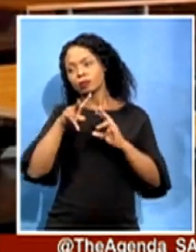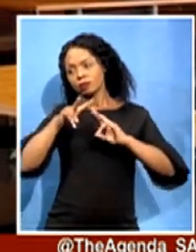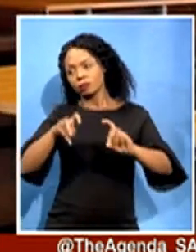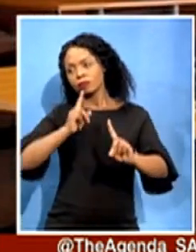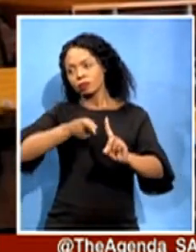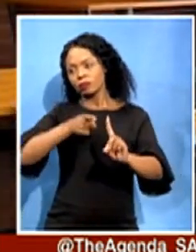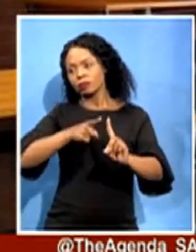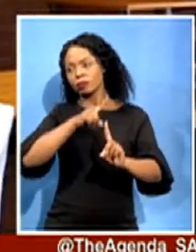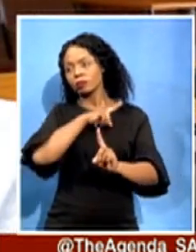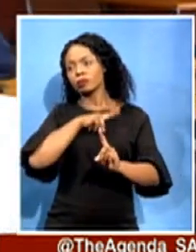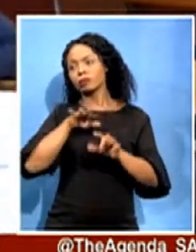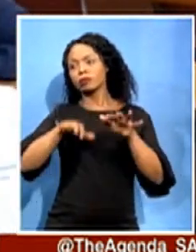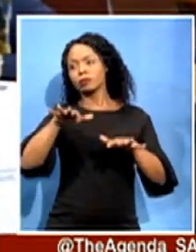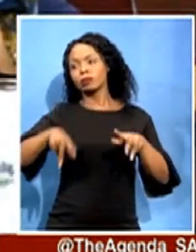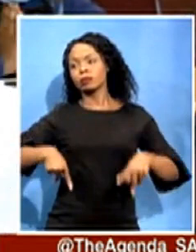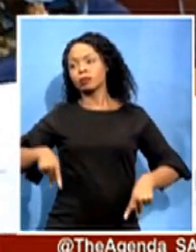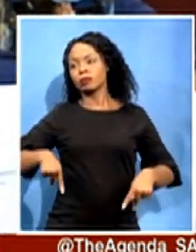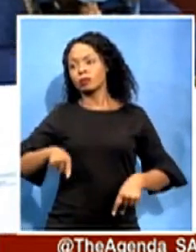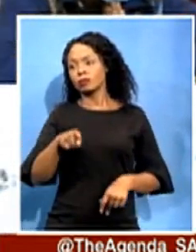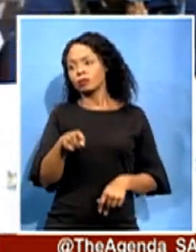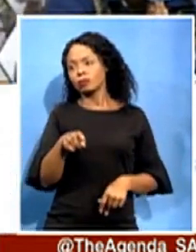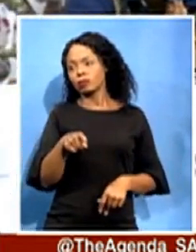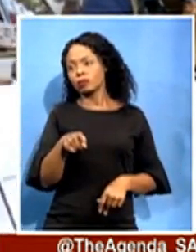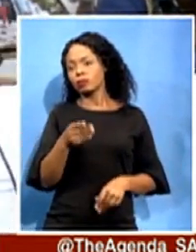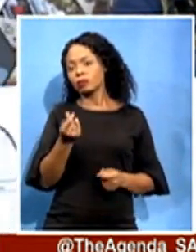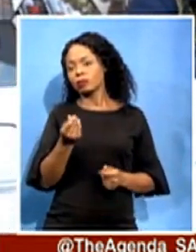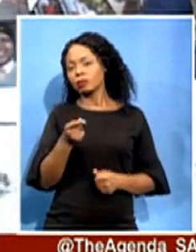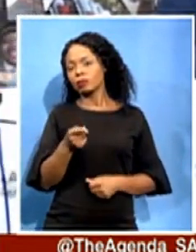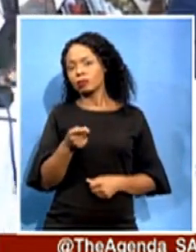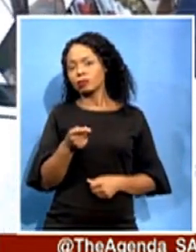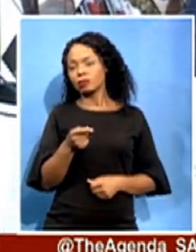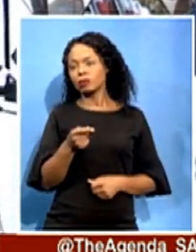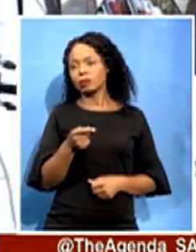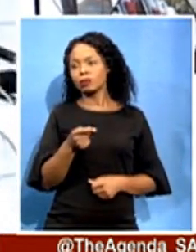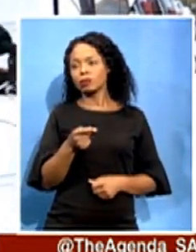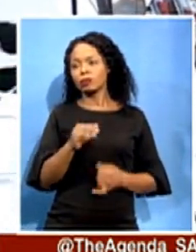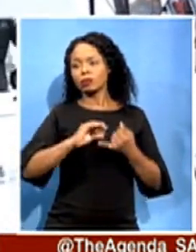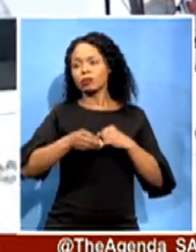attempts to bring in law enforcement so that this money is at least recovered.